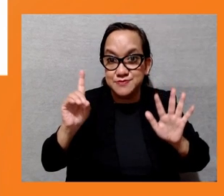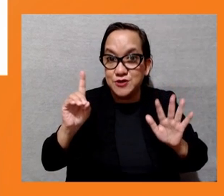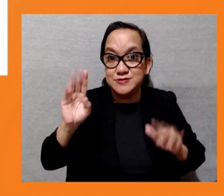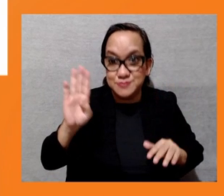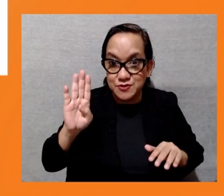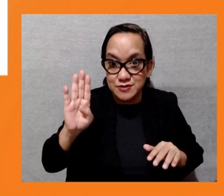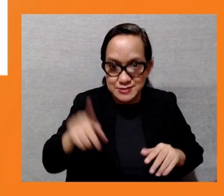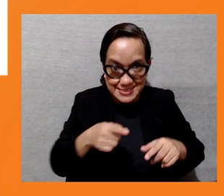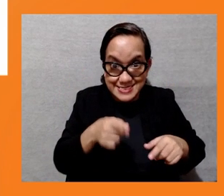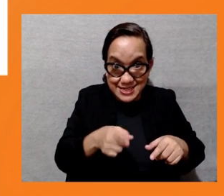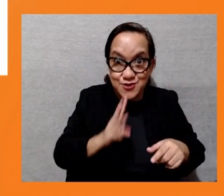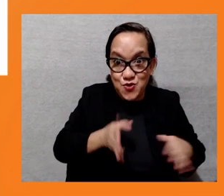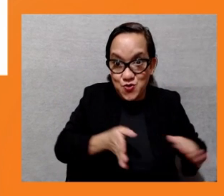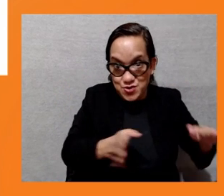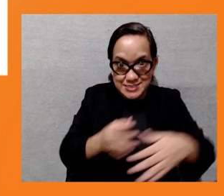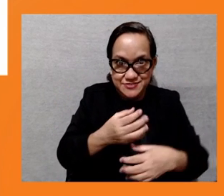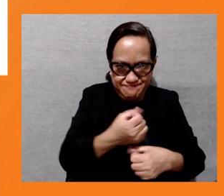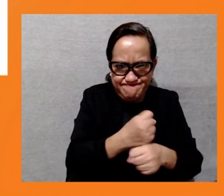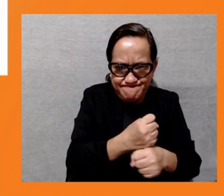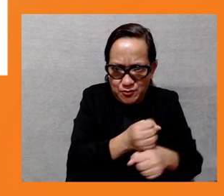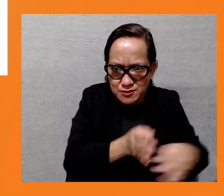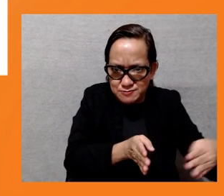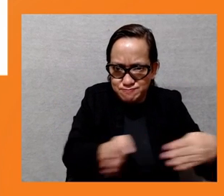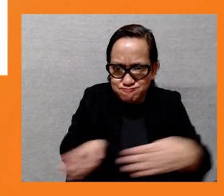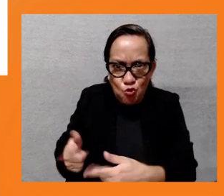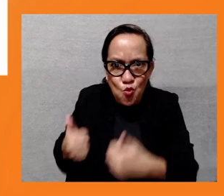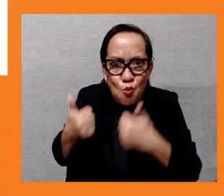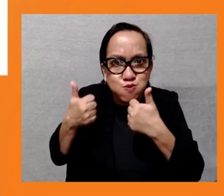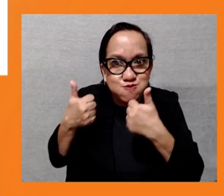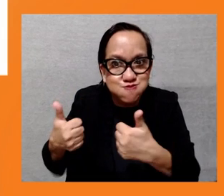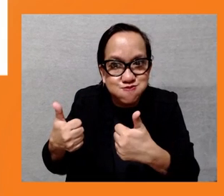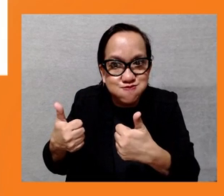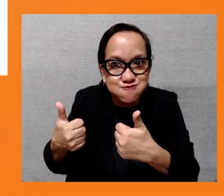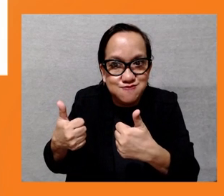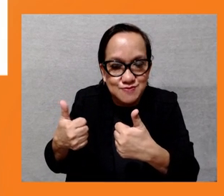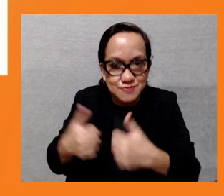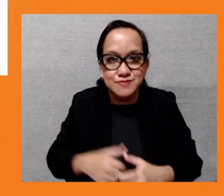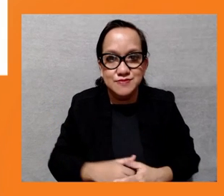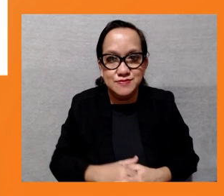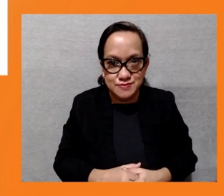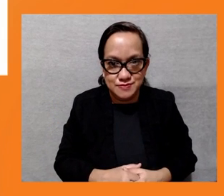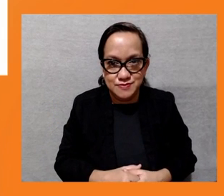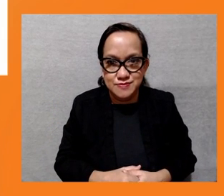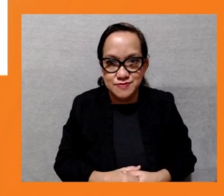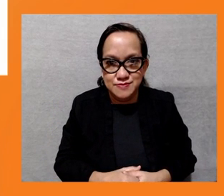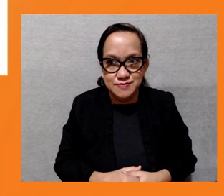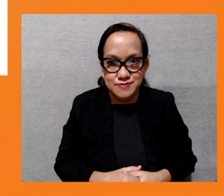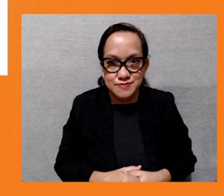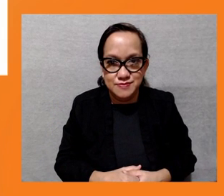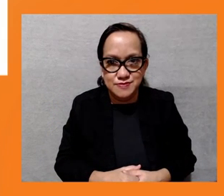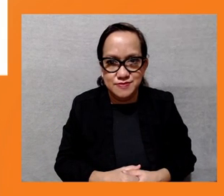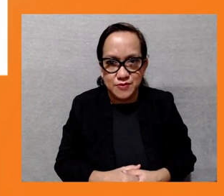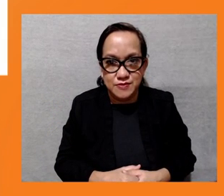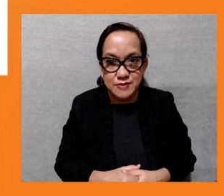was done. So they have not found that the elephant gathering, the major elephant